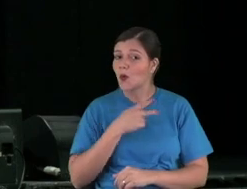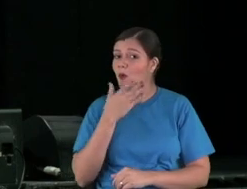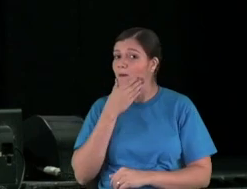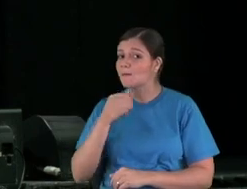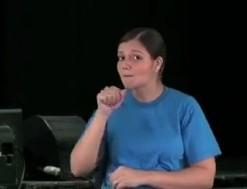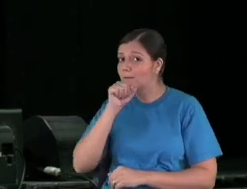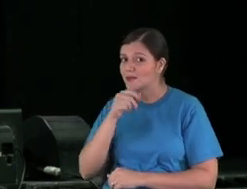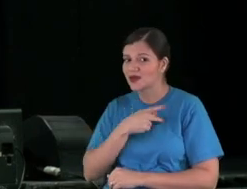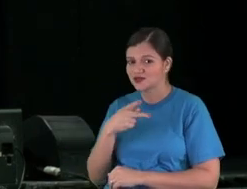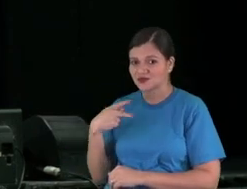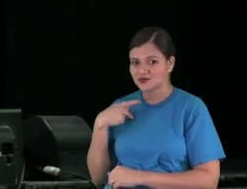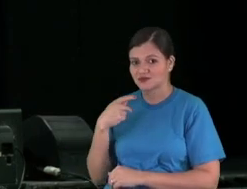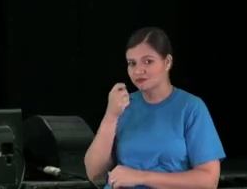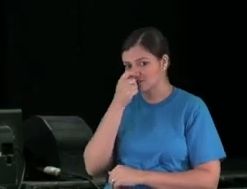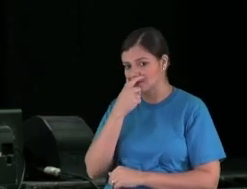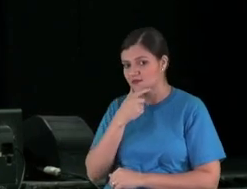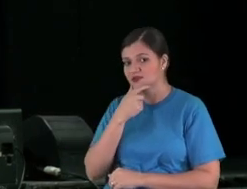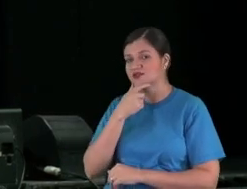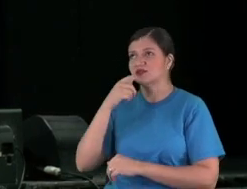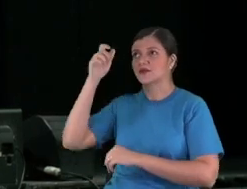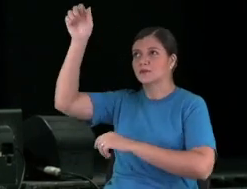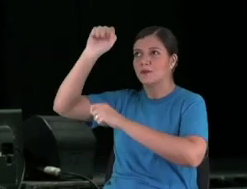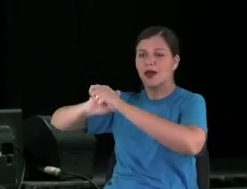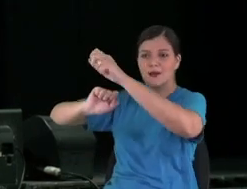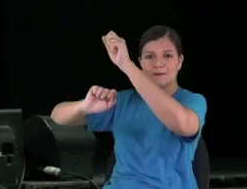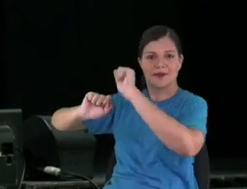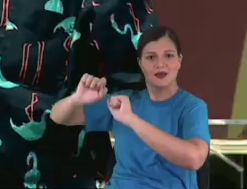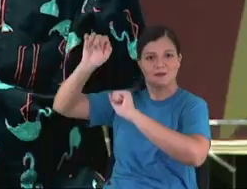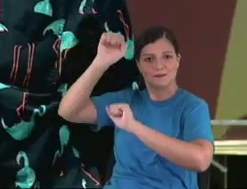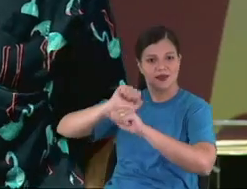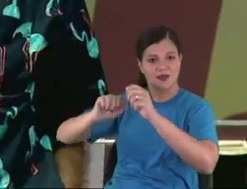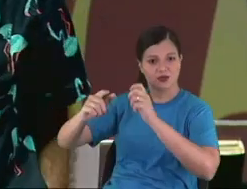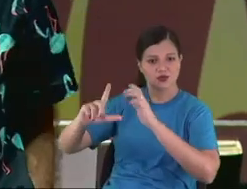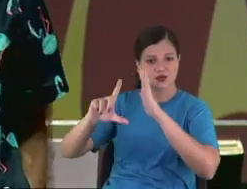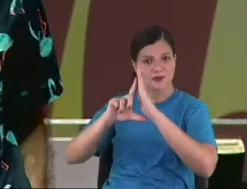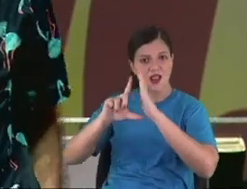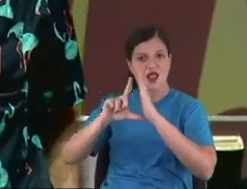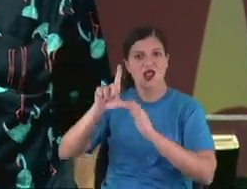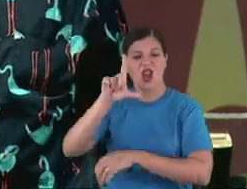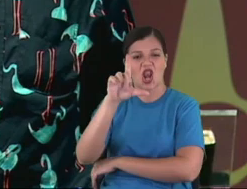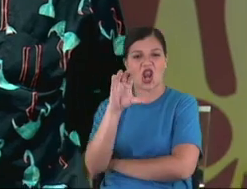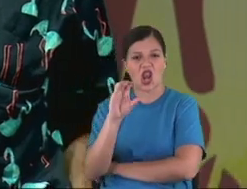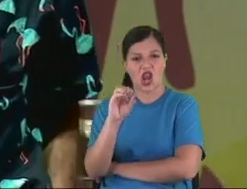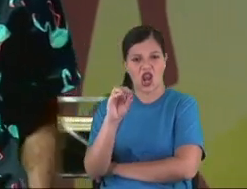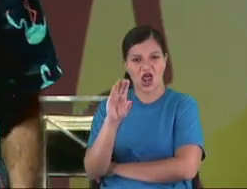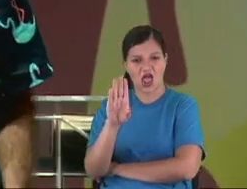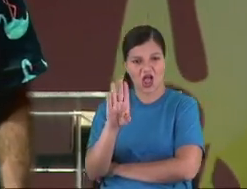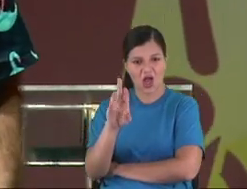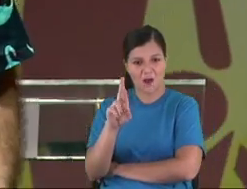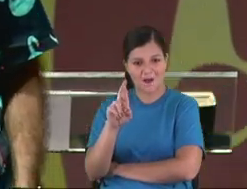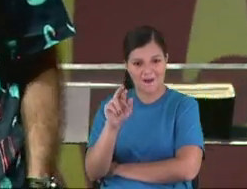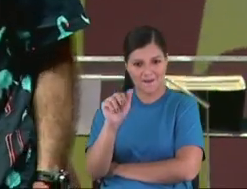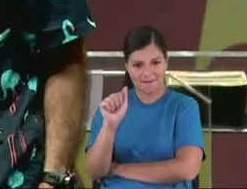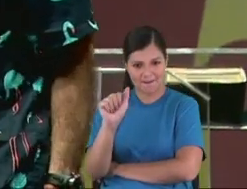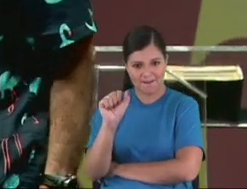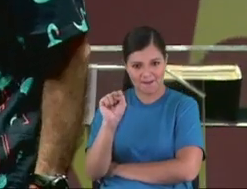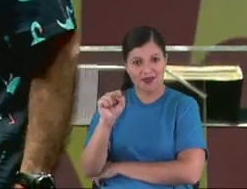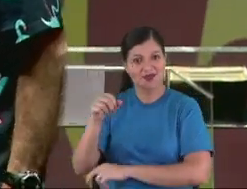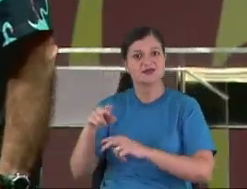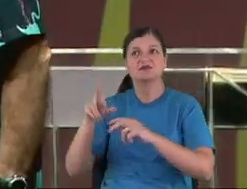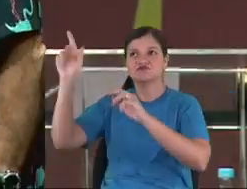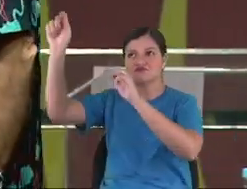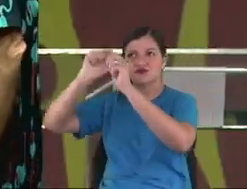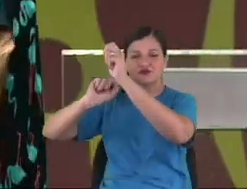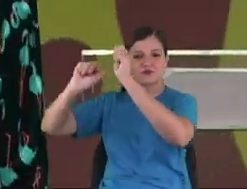For example, in a store in Manaus, we have a lot of naked people. And my dad talked with the owners. Hey, you